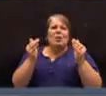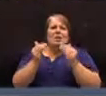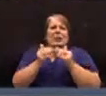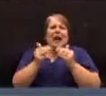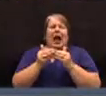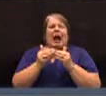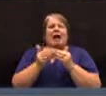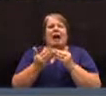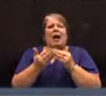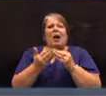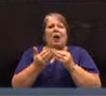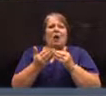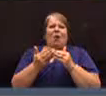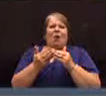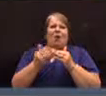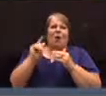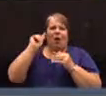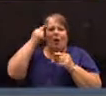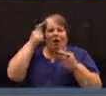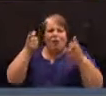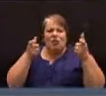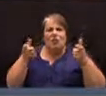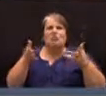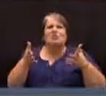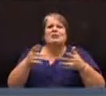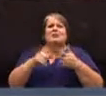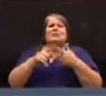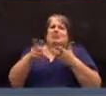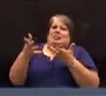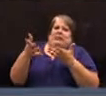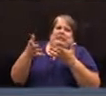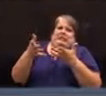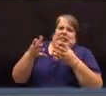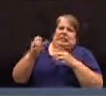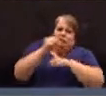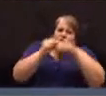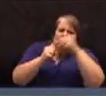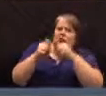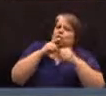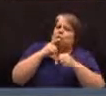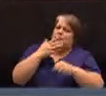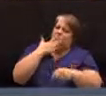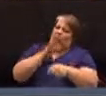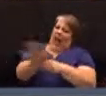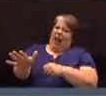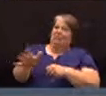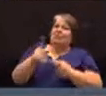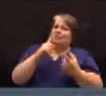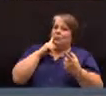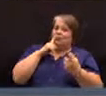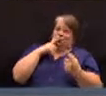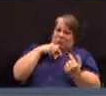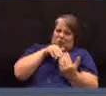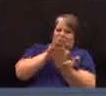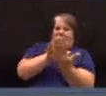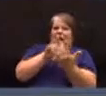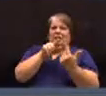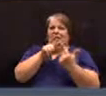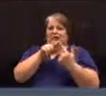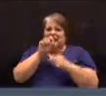governance, the structure, is adequate at the moment to confront, to